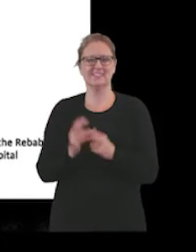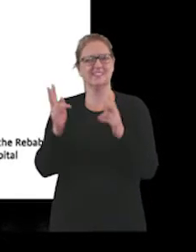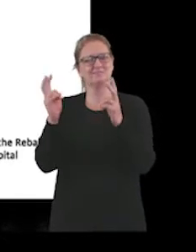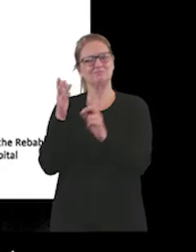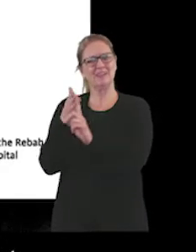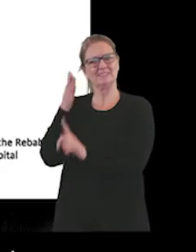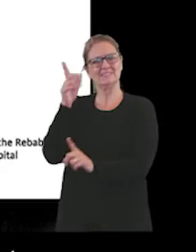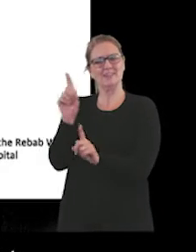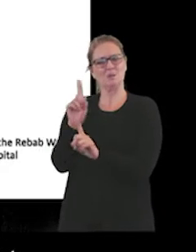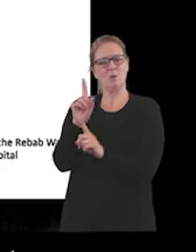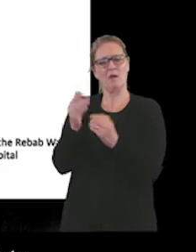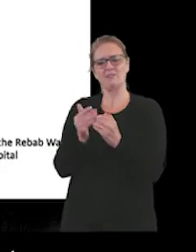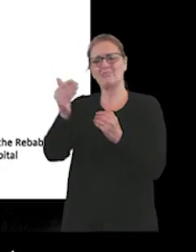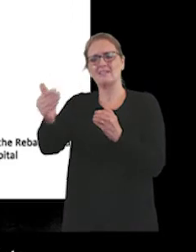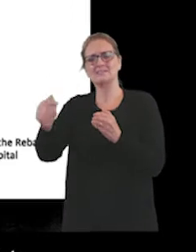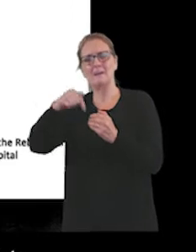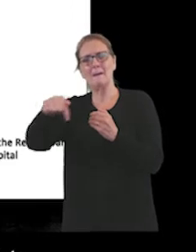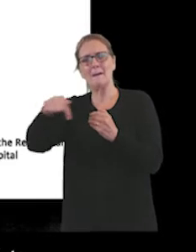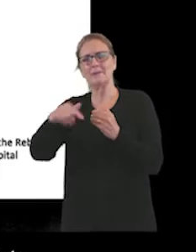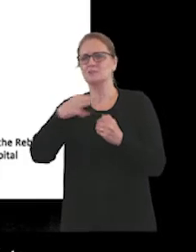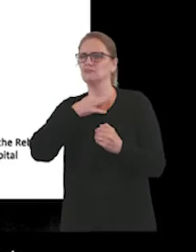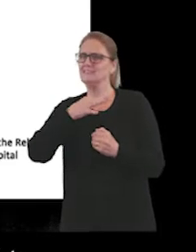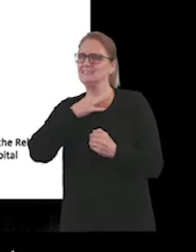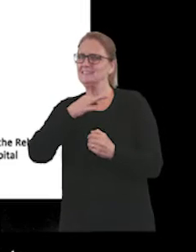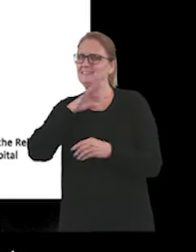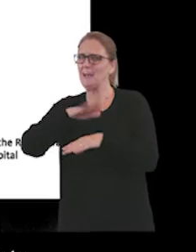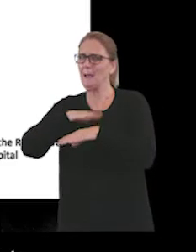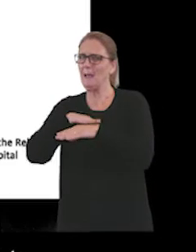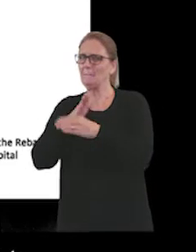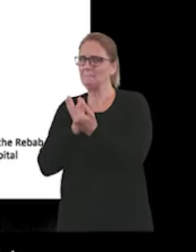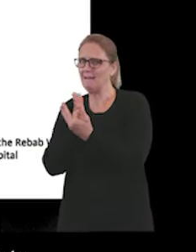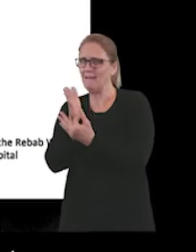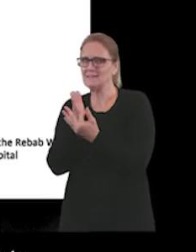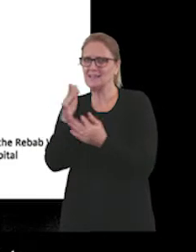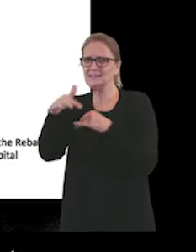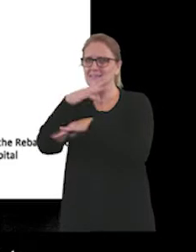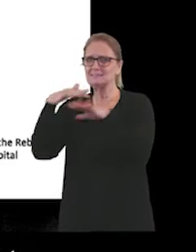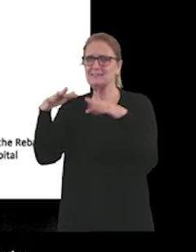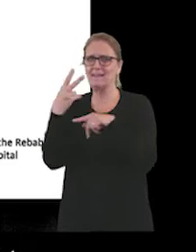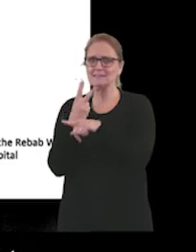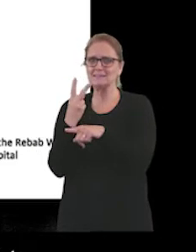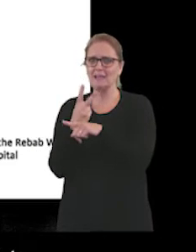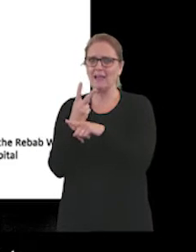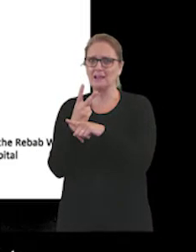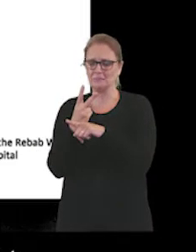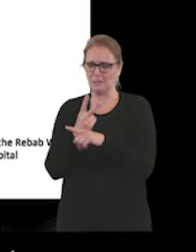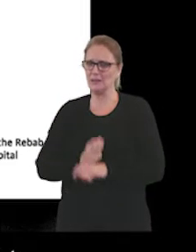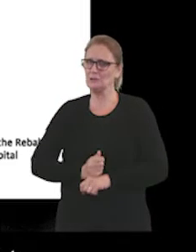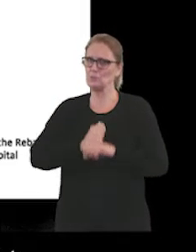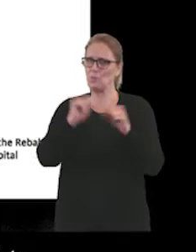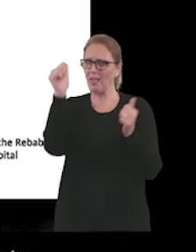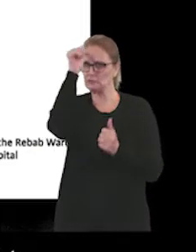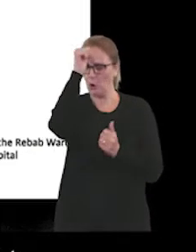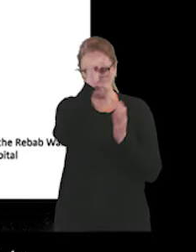getting back into society and well documented that